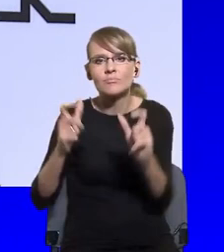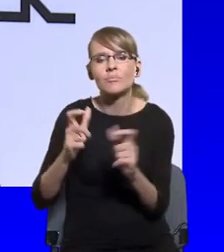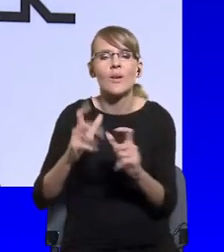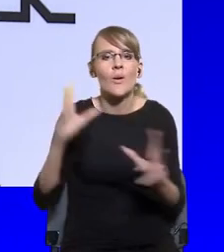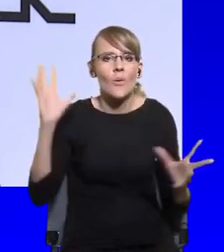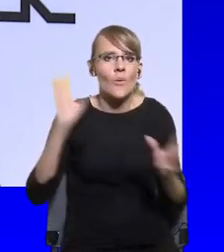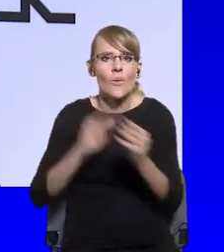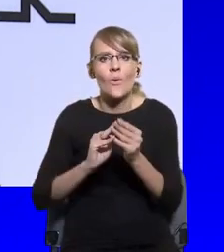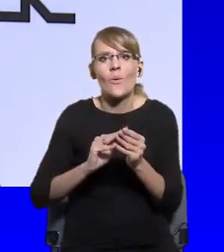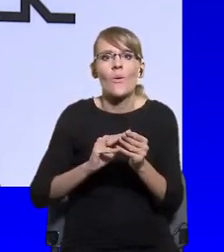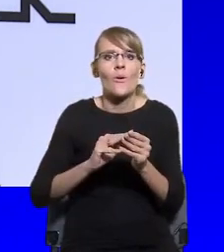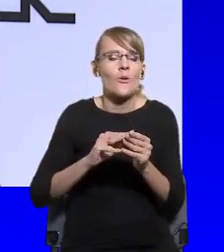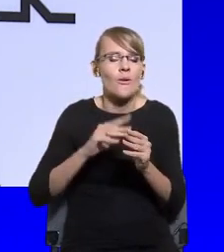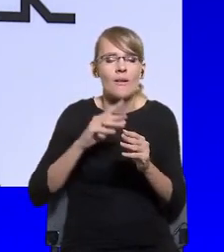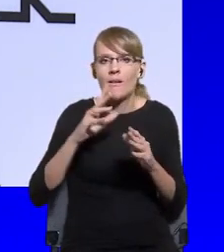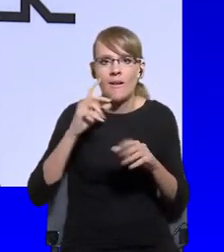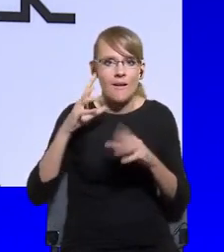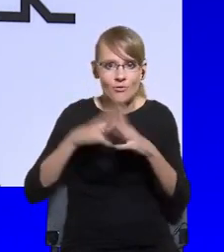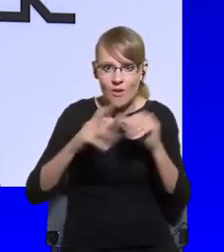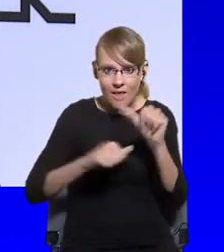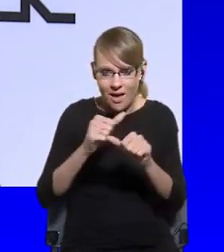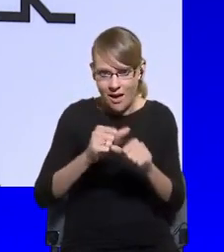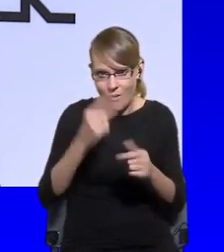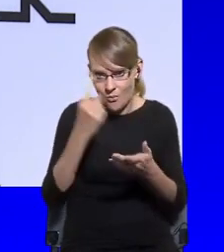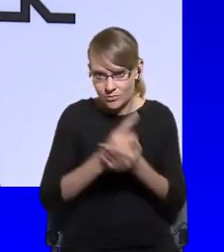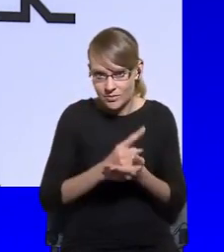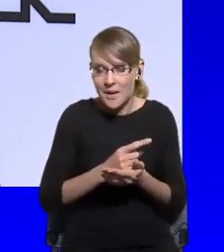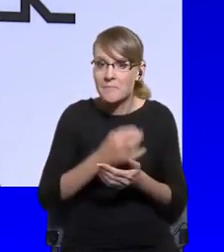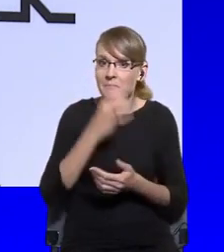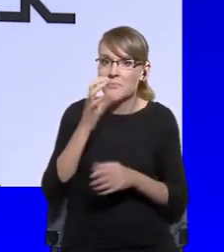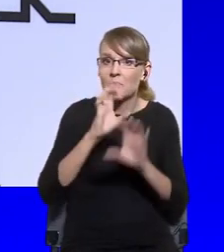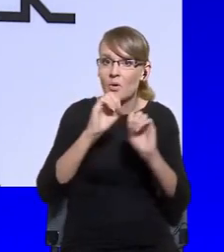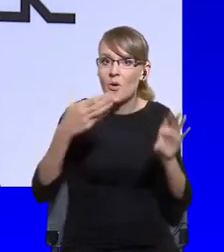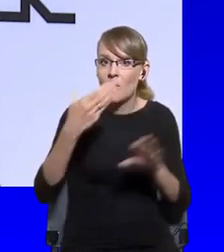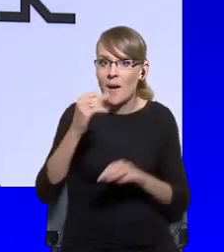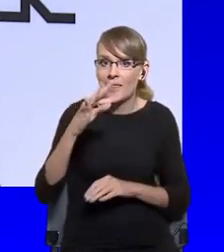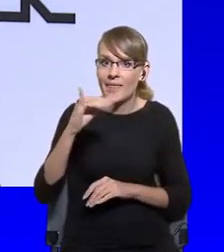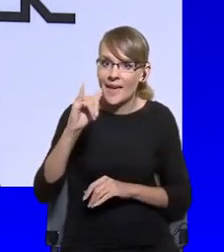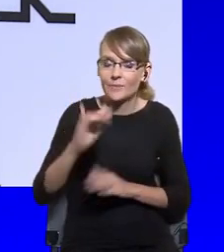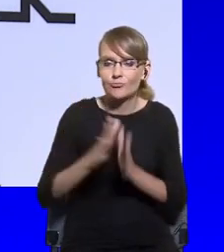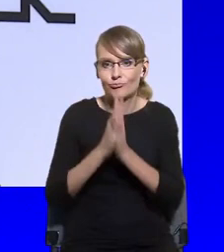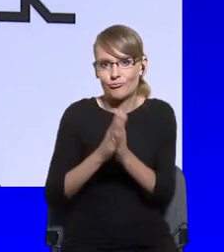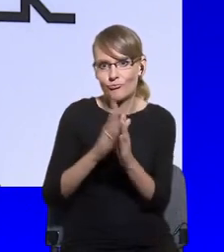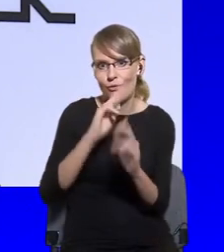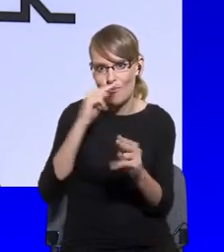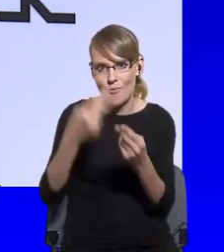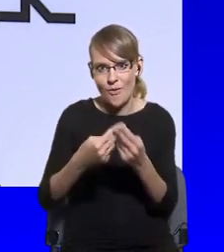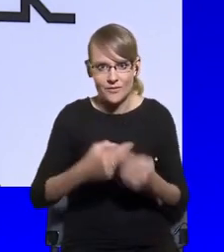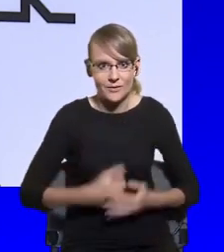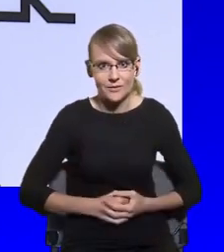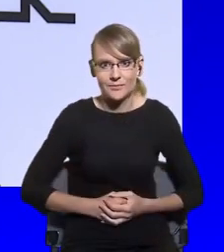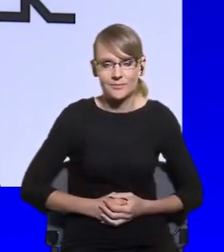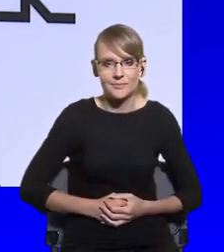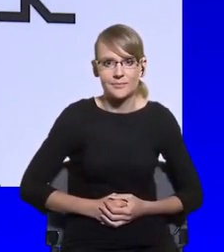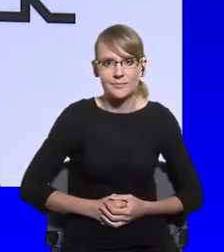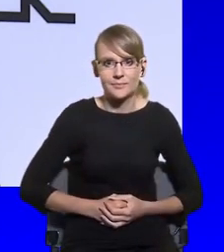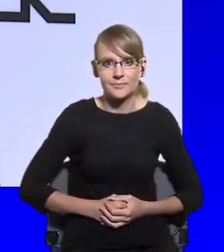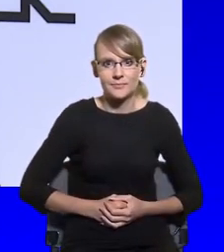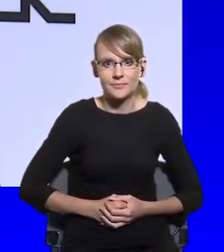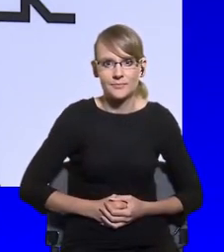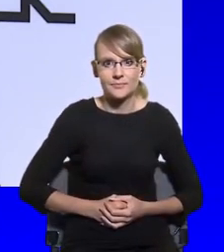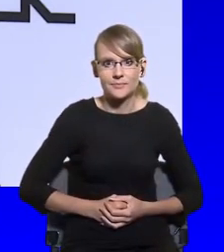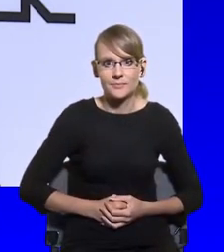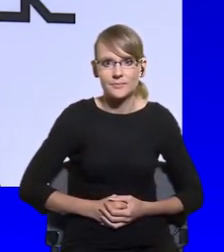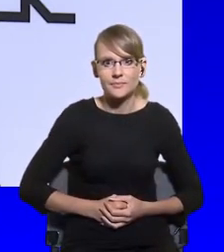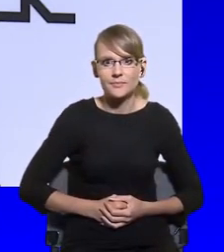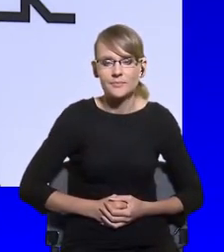like Professor Mattei to answer that question, because she comes from a country which, after